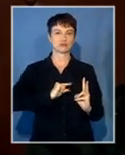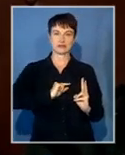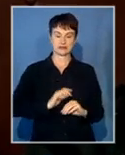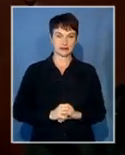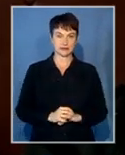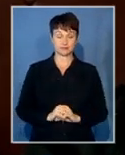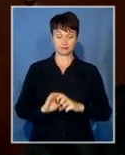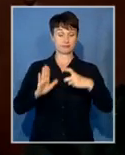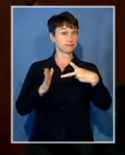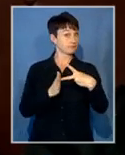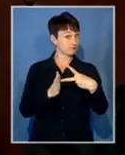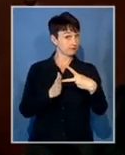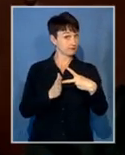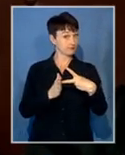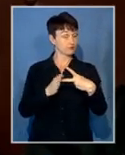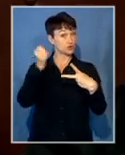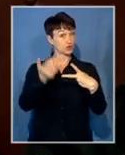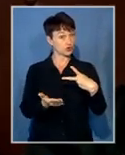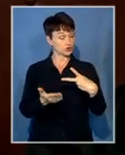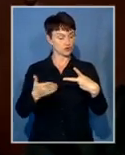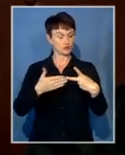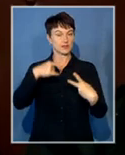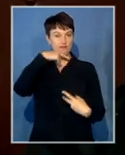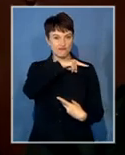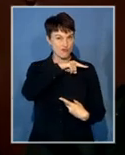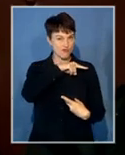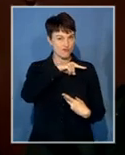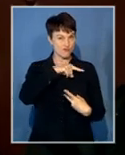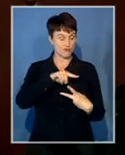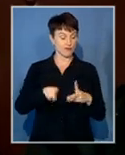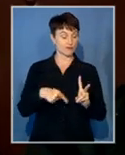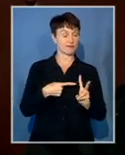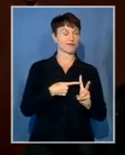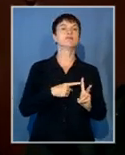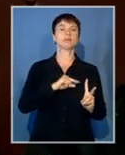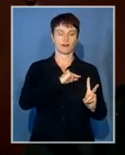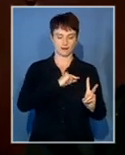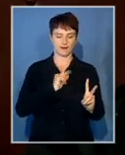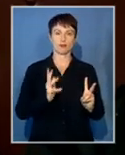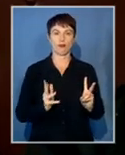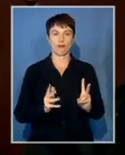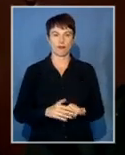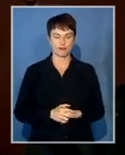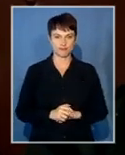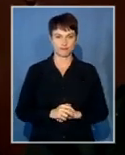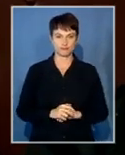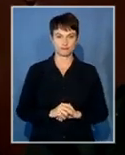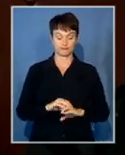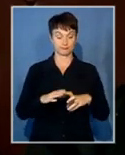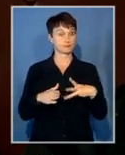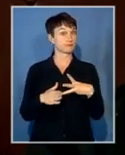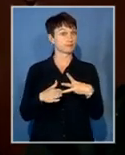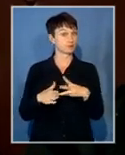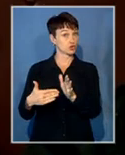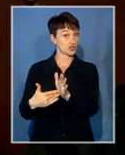On count two, the charge of forgery, accused number one is found guilty. On count